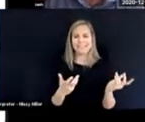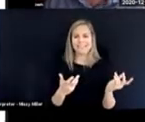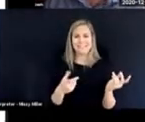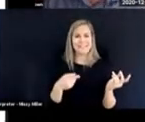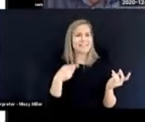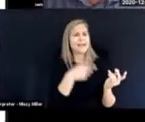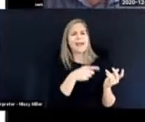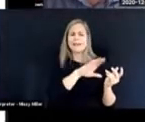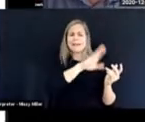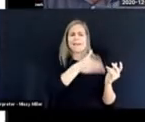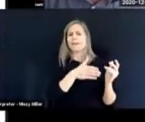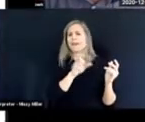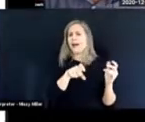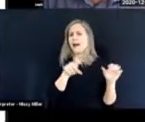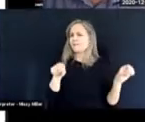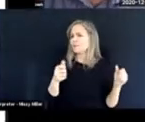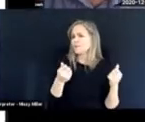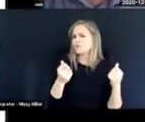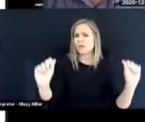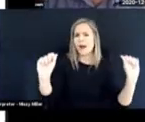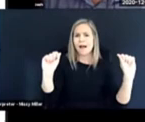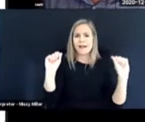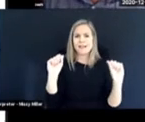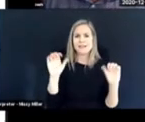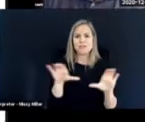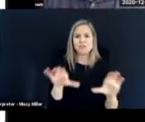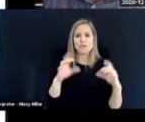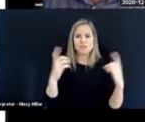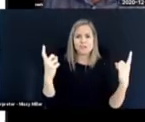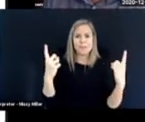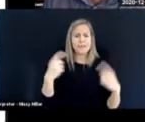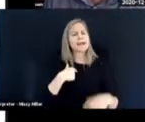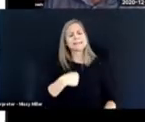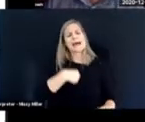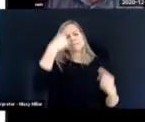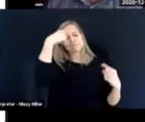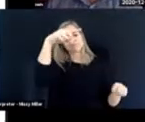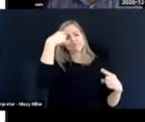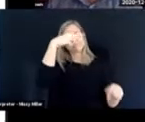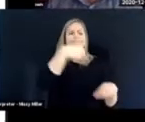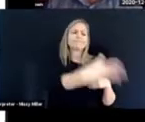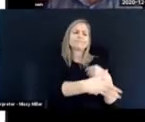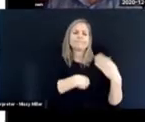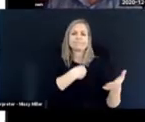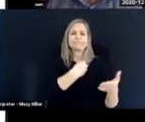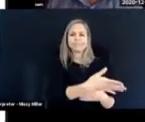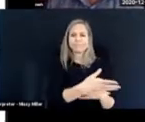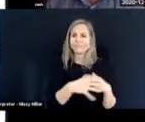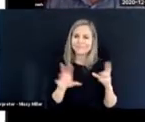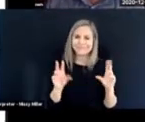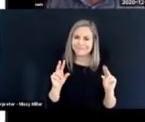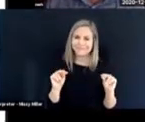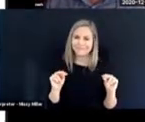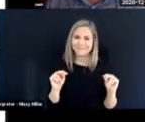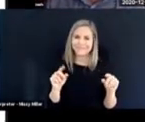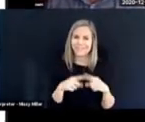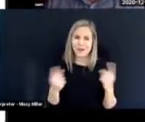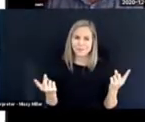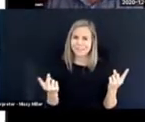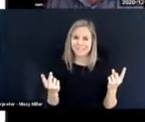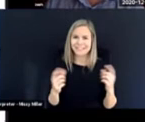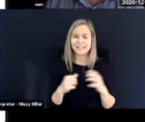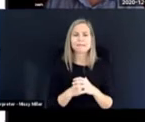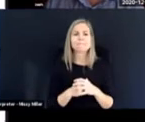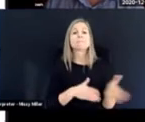to put any effort into getting anything they want because somebody is providing for them. Then create